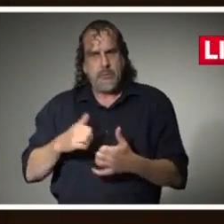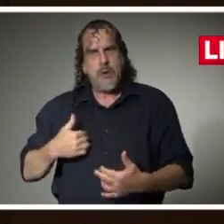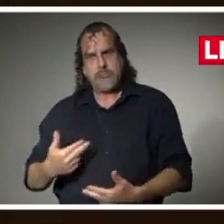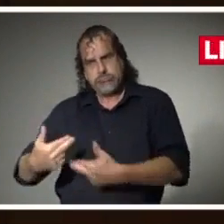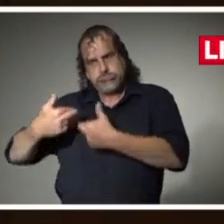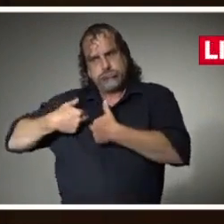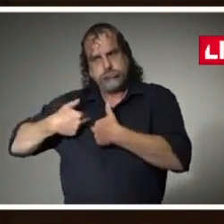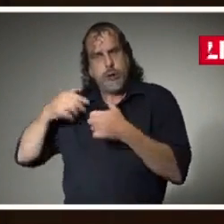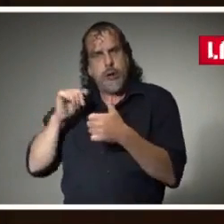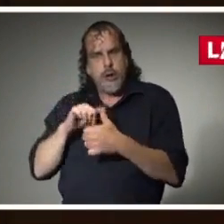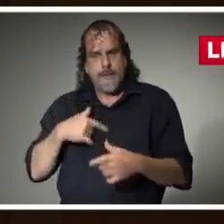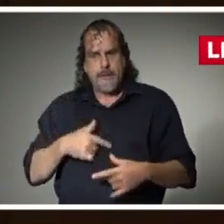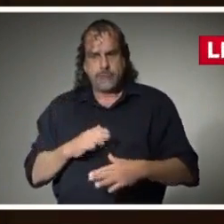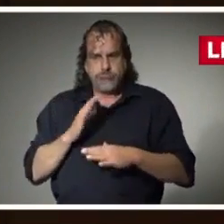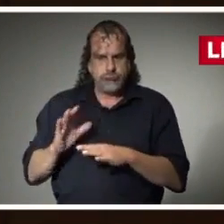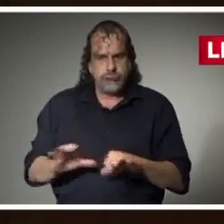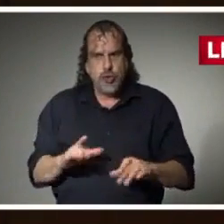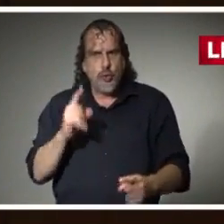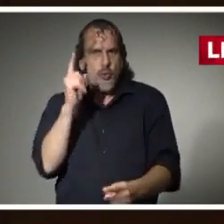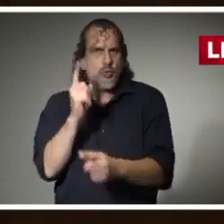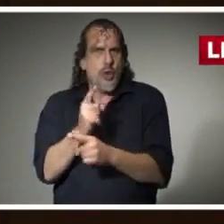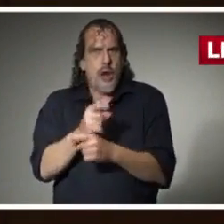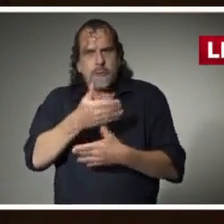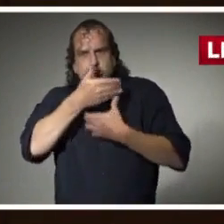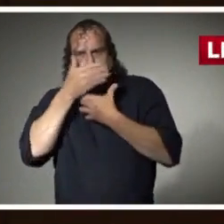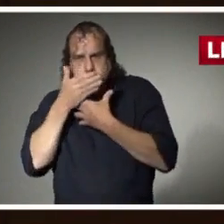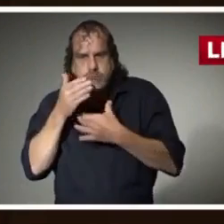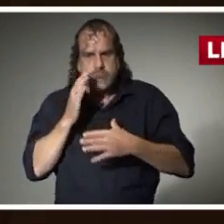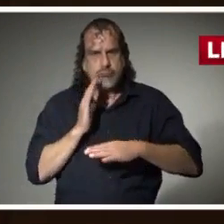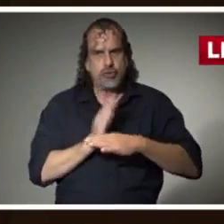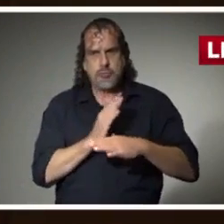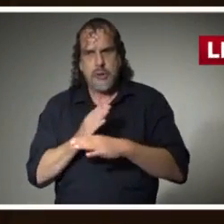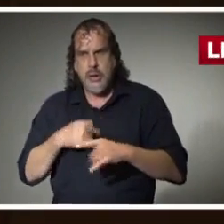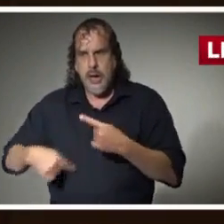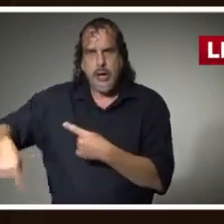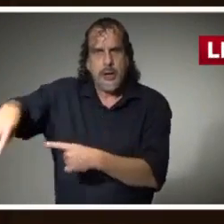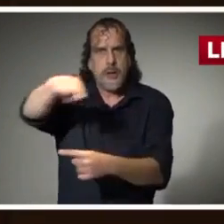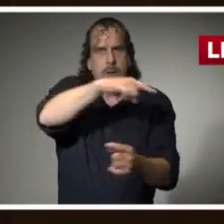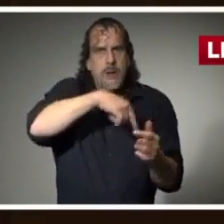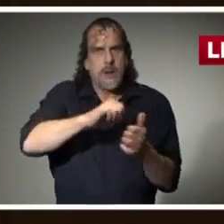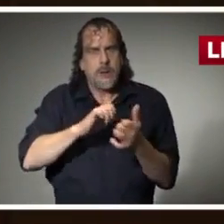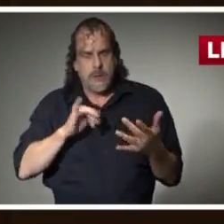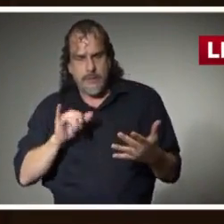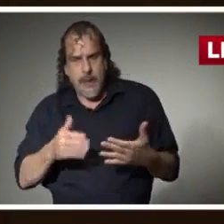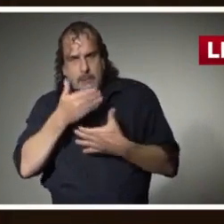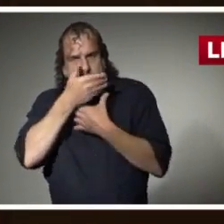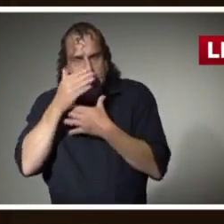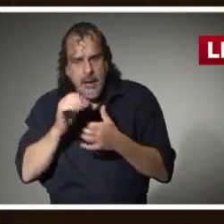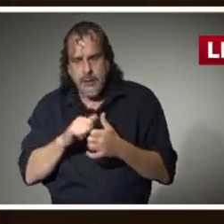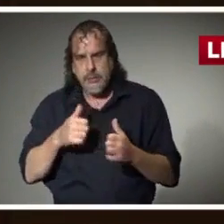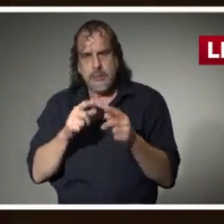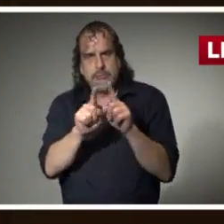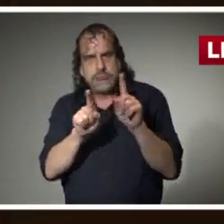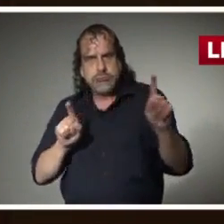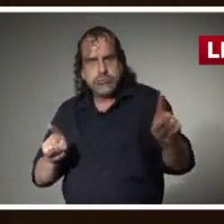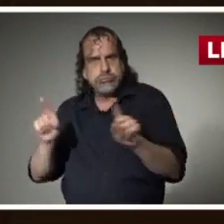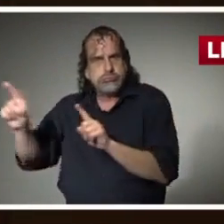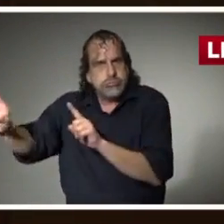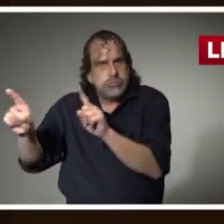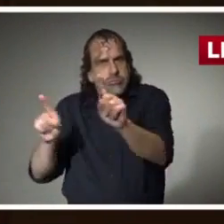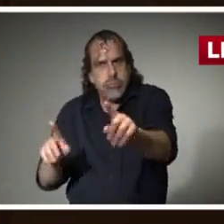that we know are the right things to do to protect the people around us. Wear a mask. Avoid those large